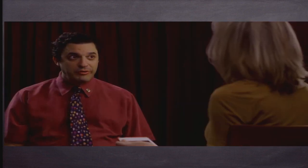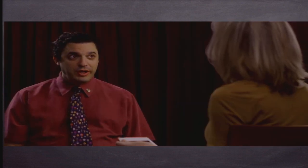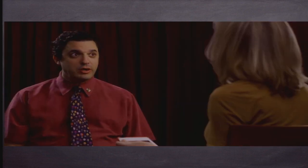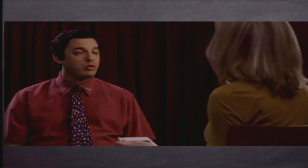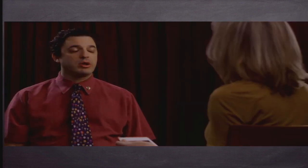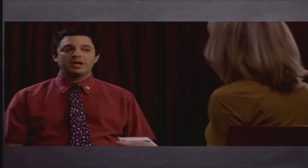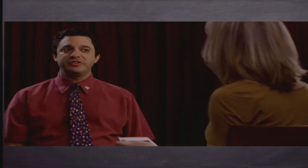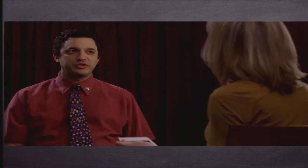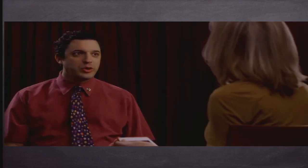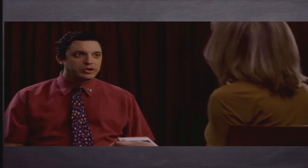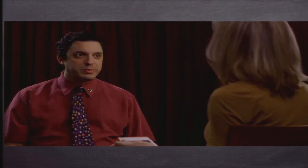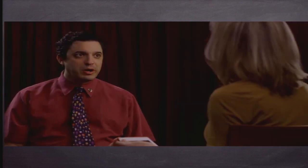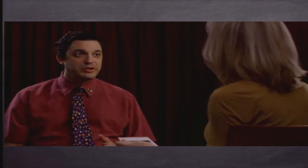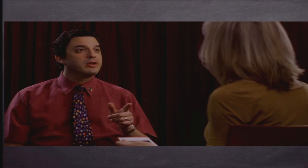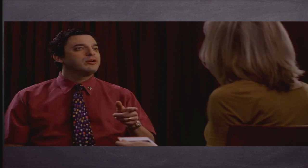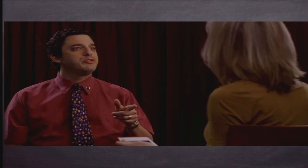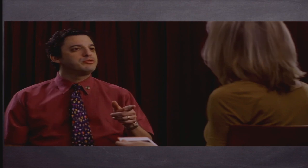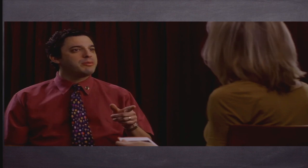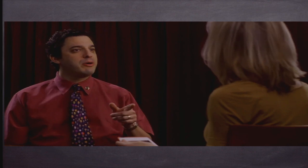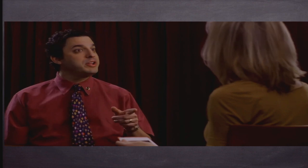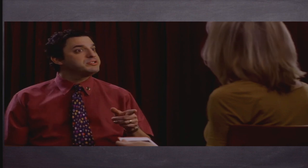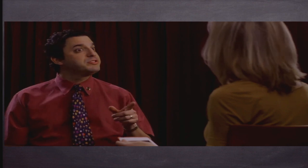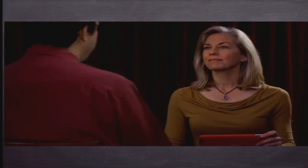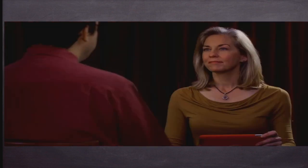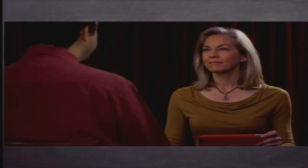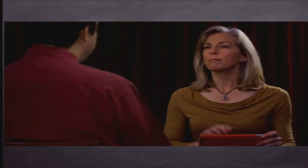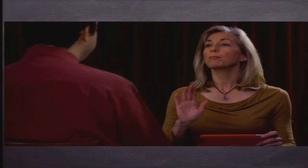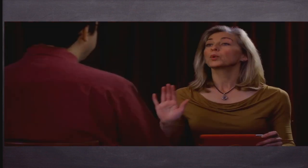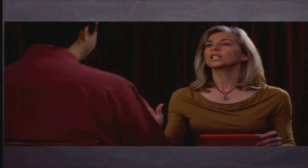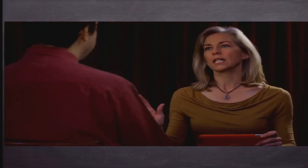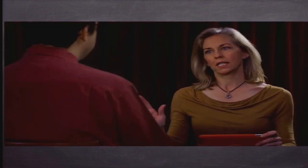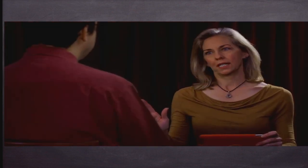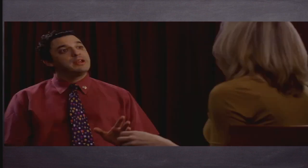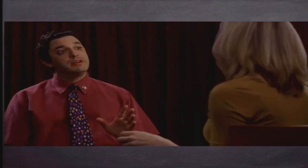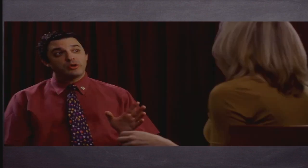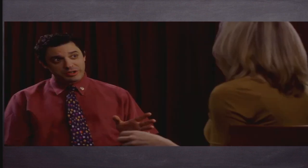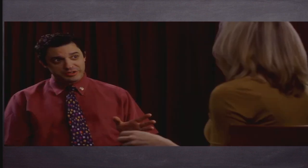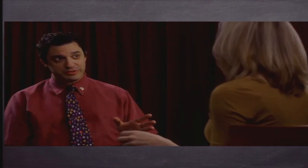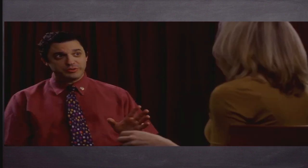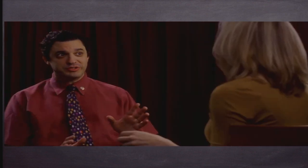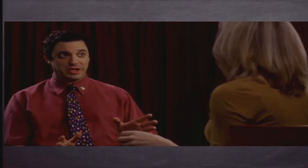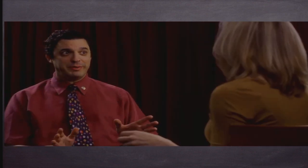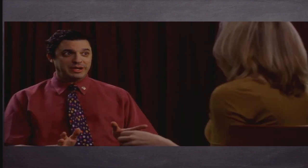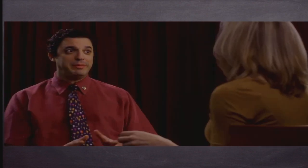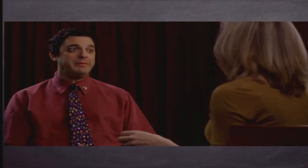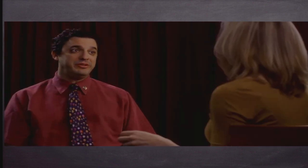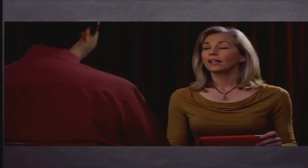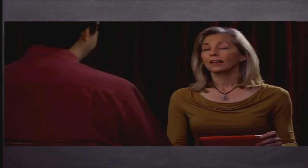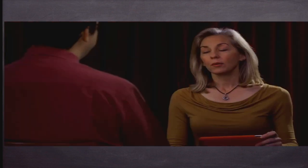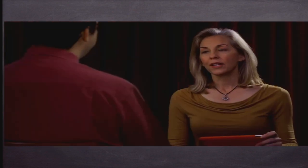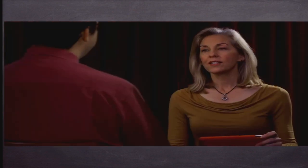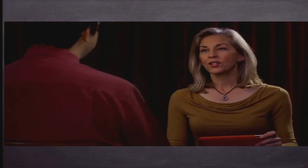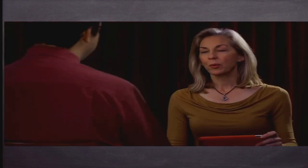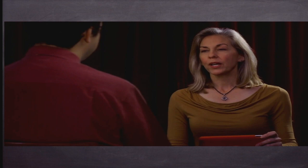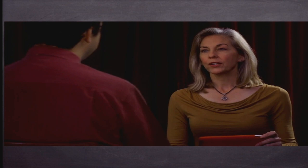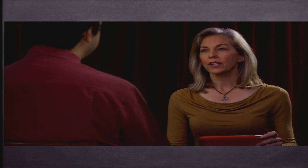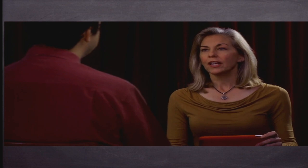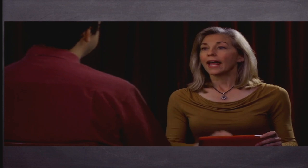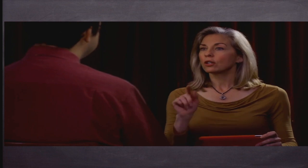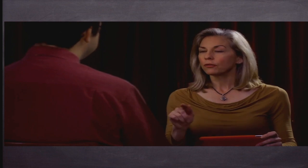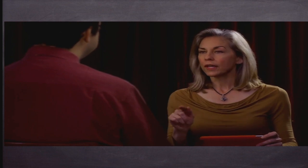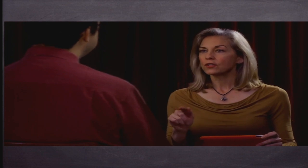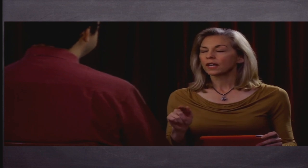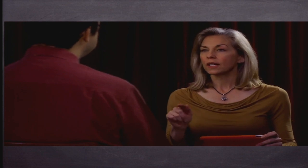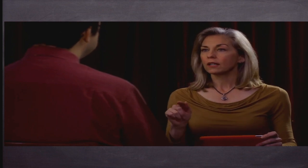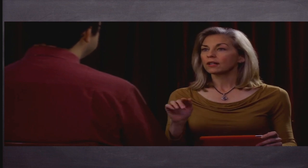pornography, organizing swingers' parties, we drop our allegiance to shag carpeting. Brilliant. And, of course, we stop eating babies. Yeah, well, that's a no-brainer.